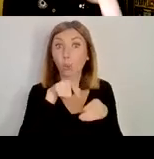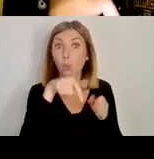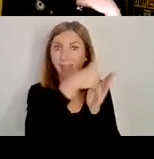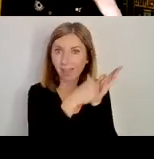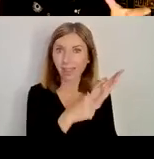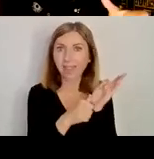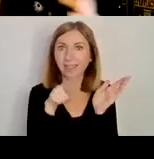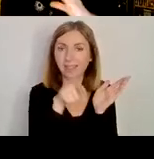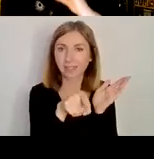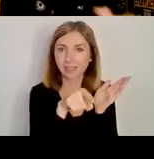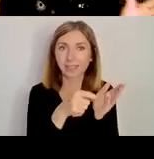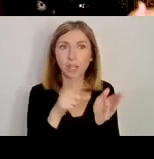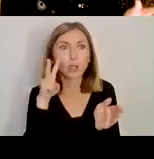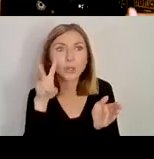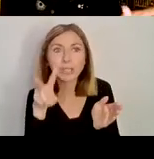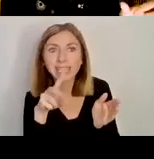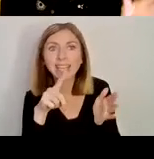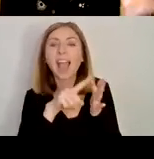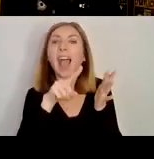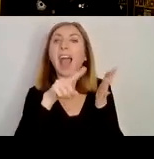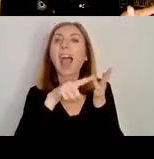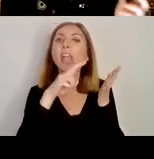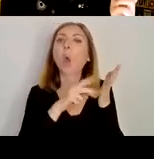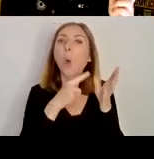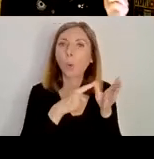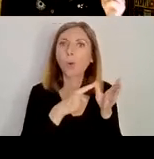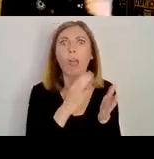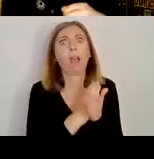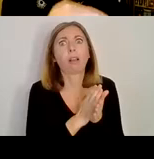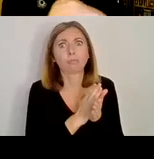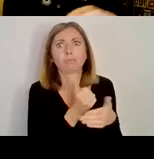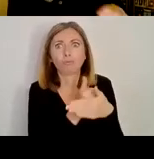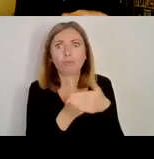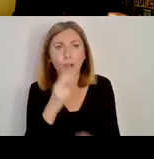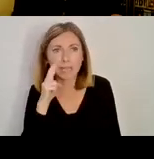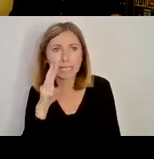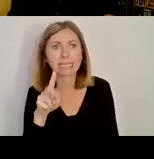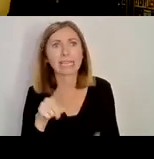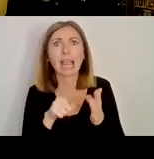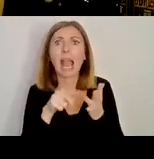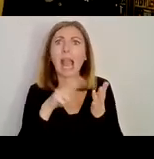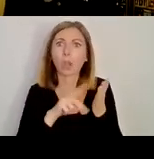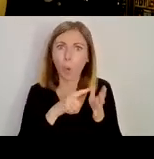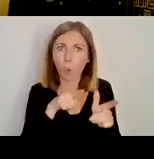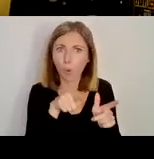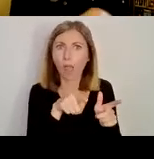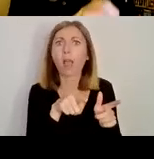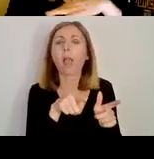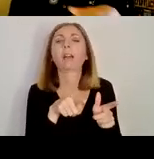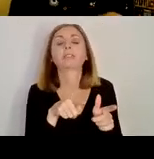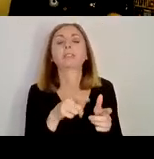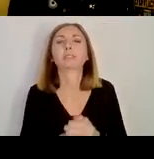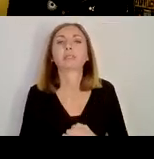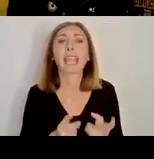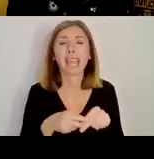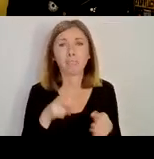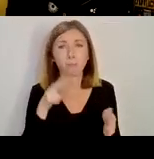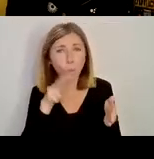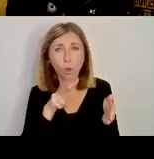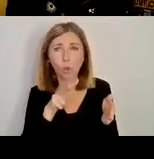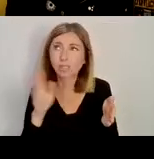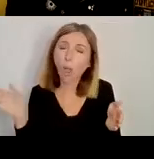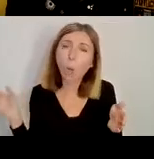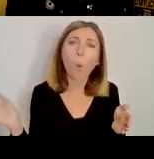As you can see, Iona is absolutely dominant. In fact, it's one of the most dominant overall. If you took all of the